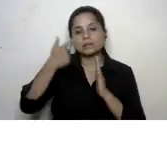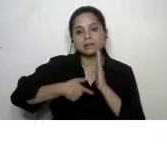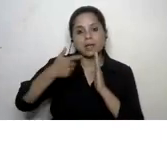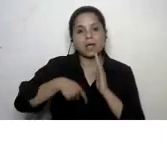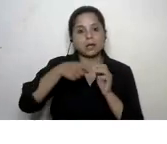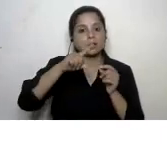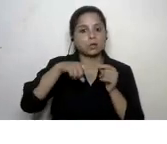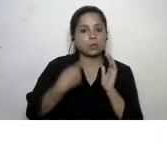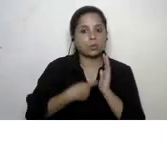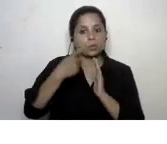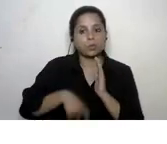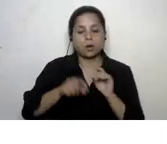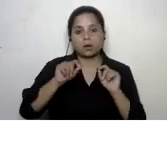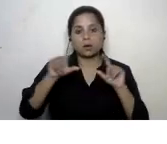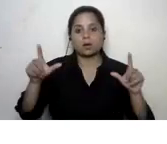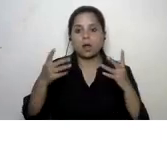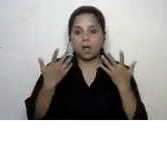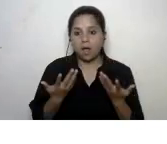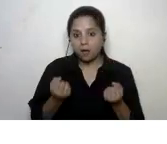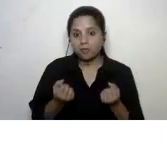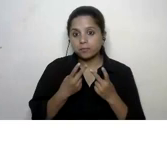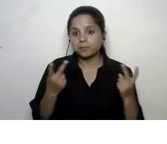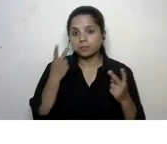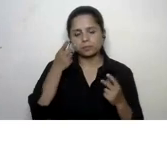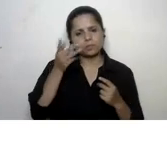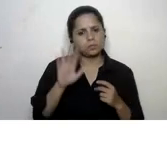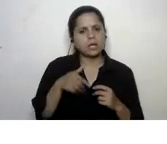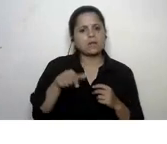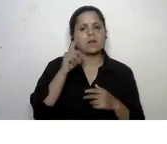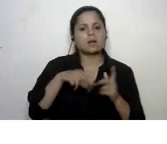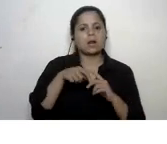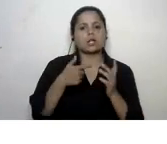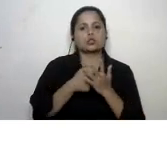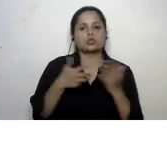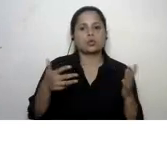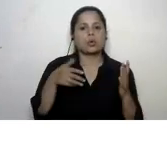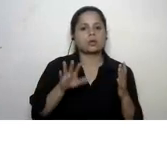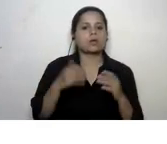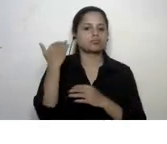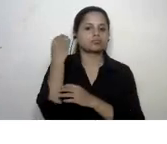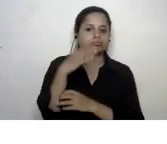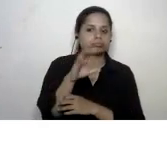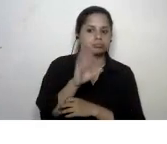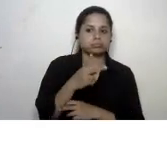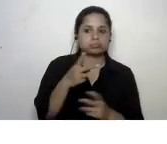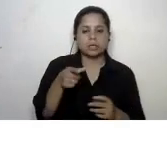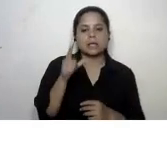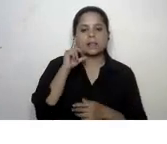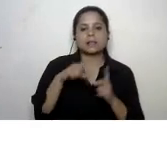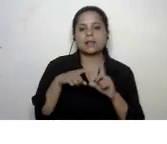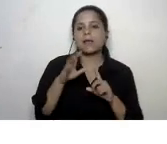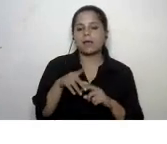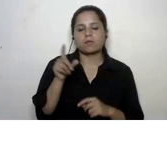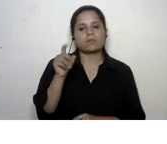code which is on the slide uh we have also linked this in the resources section yes there is a link yeah